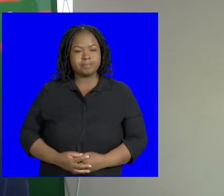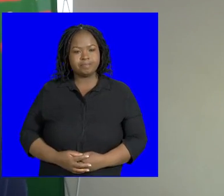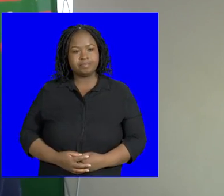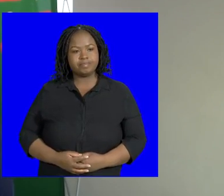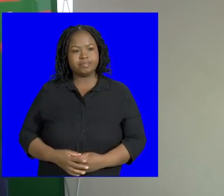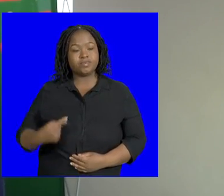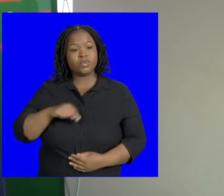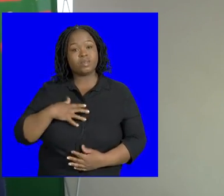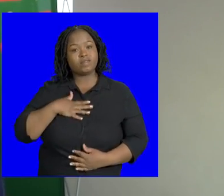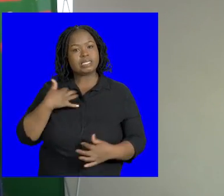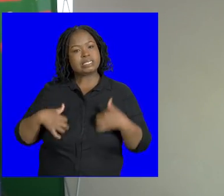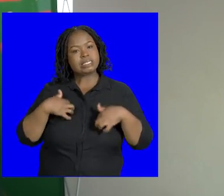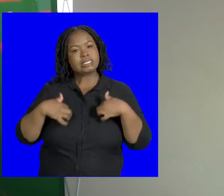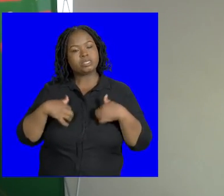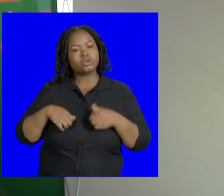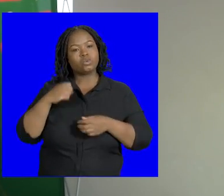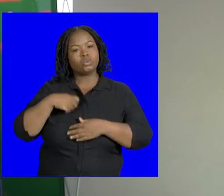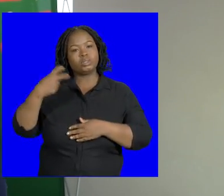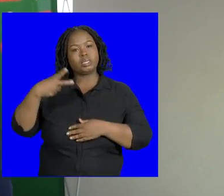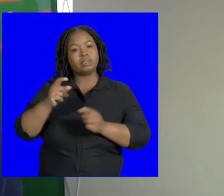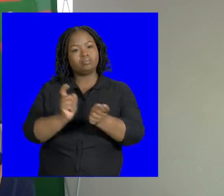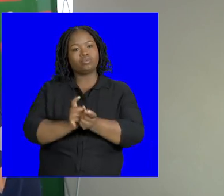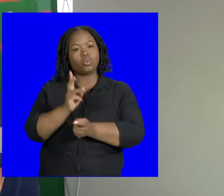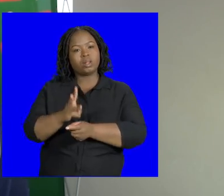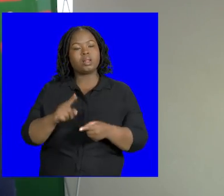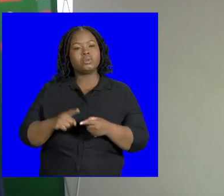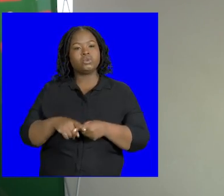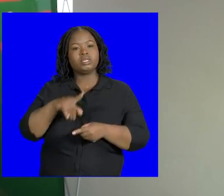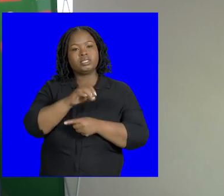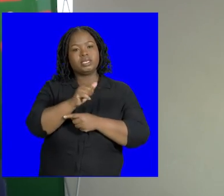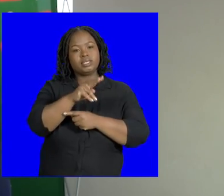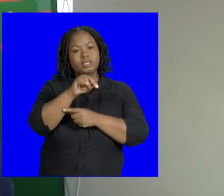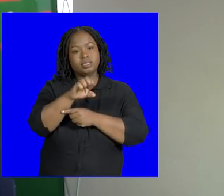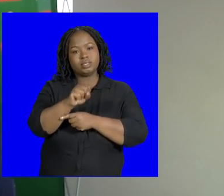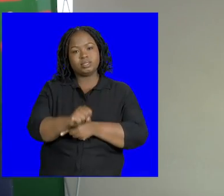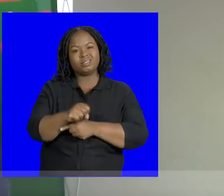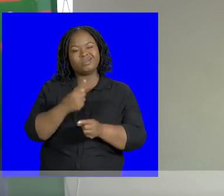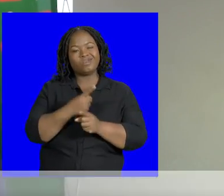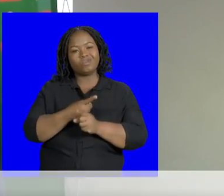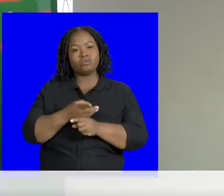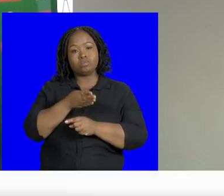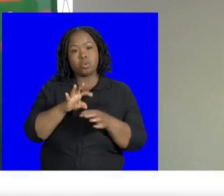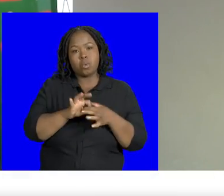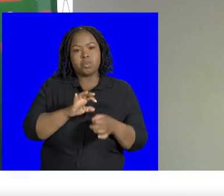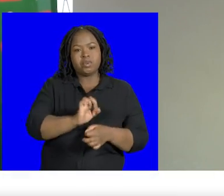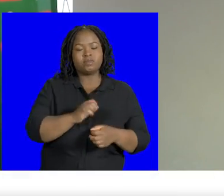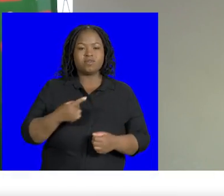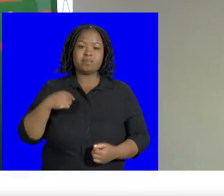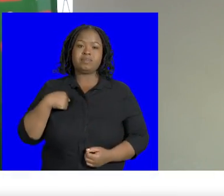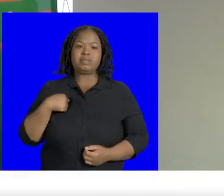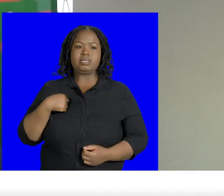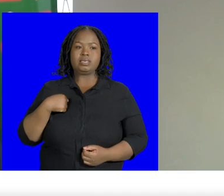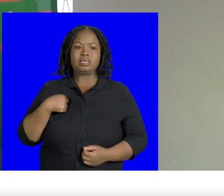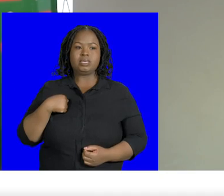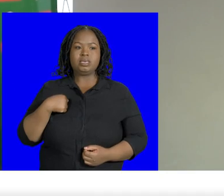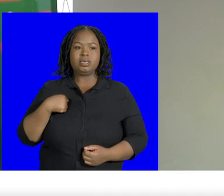you know, like excited for the doubleheader on Sunday. We're playing the champions, the Titans, you know, in their backyard. For me, like this